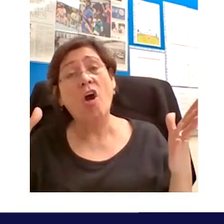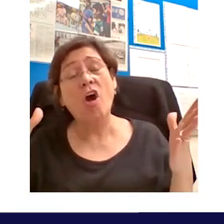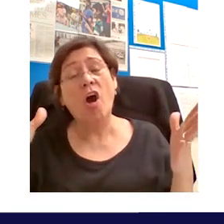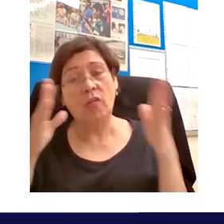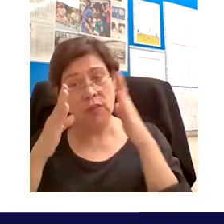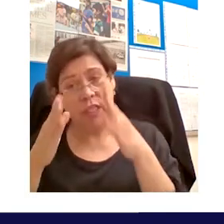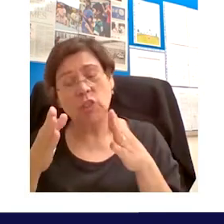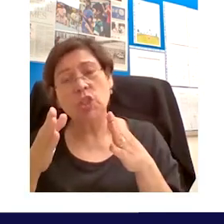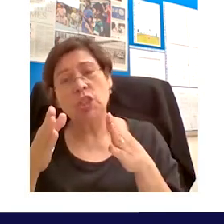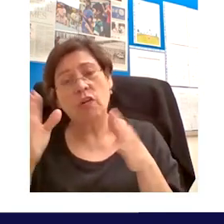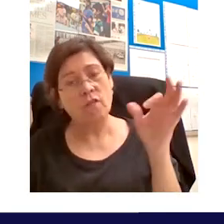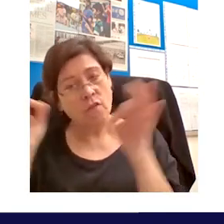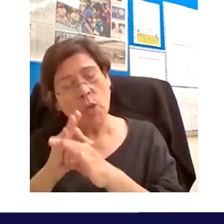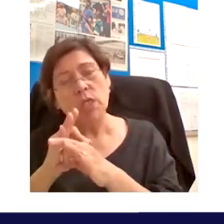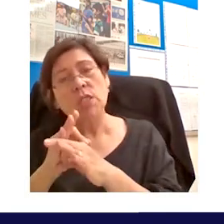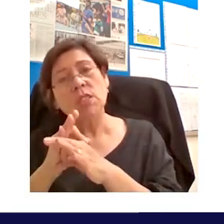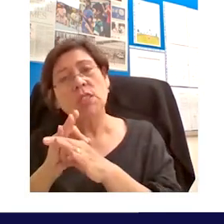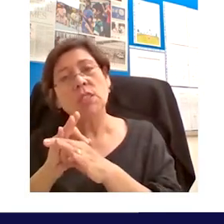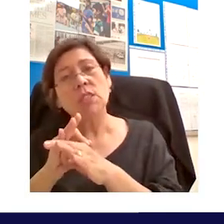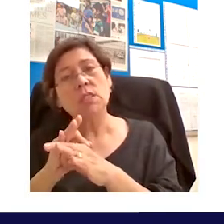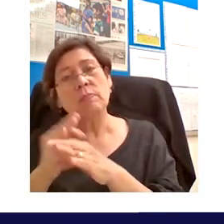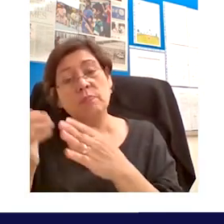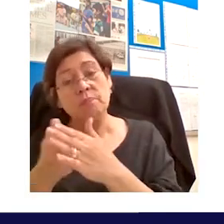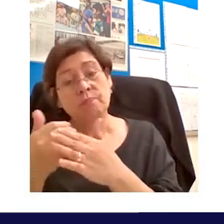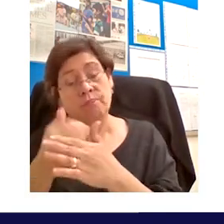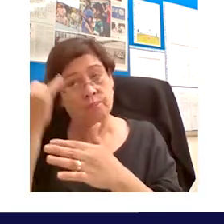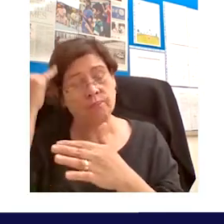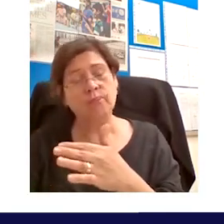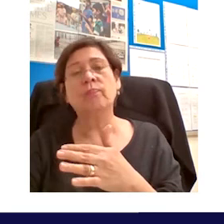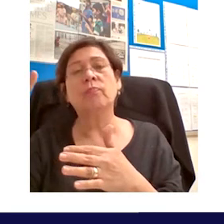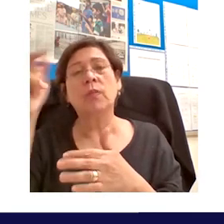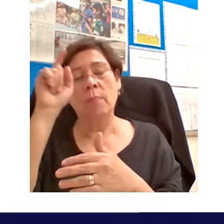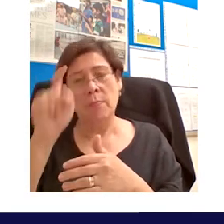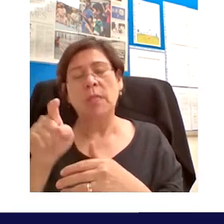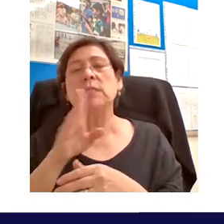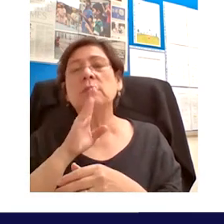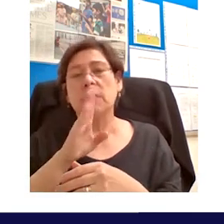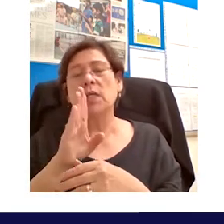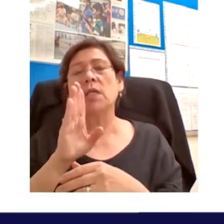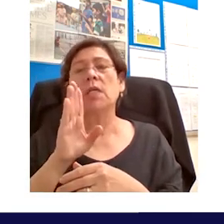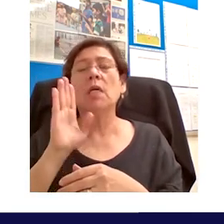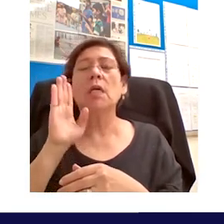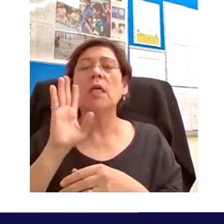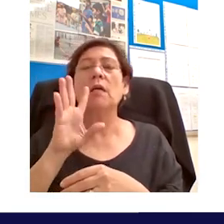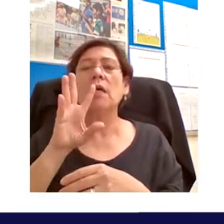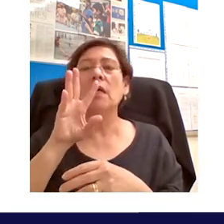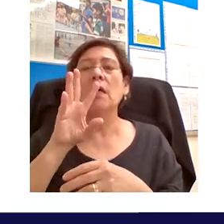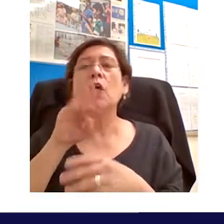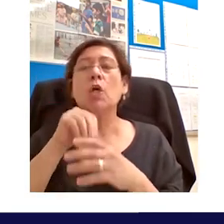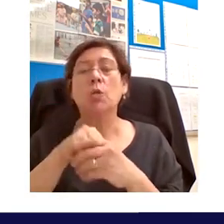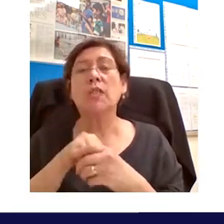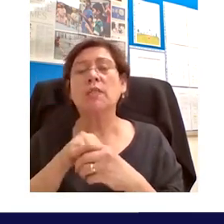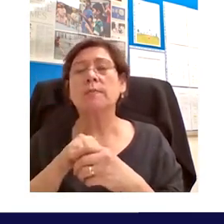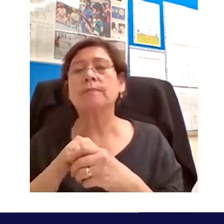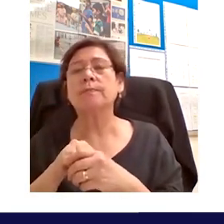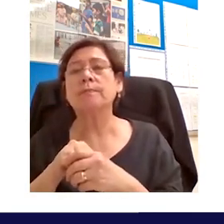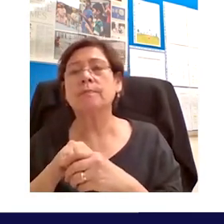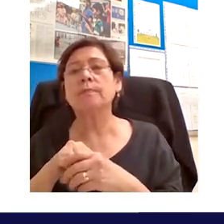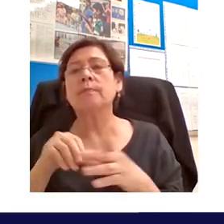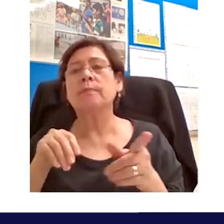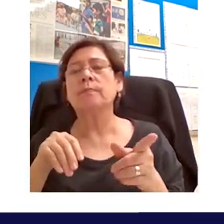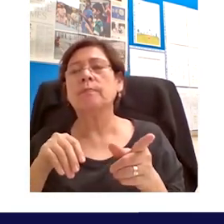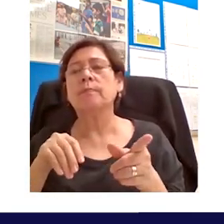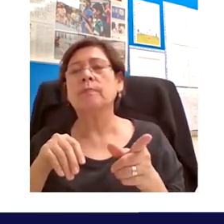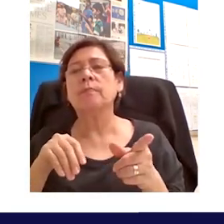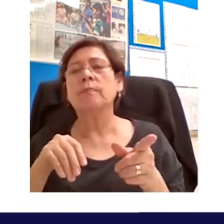and i i think also ingenuity are going to be invested uh in the very near future and and you you raised that point that was going through